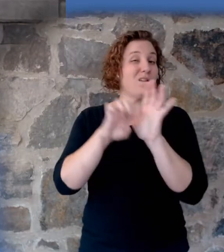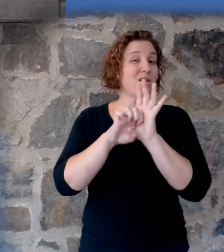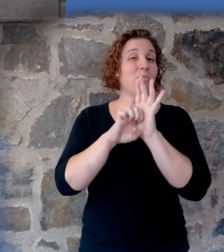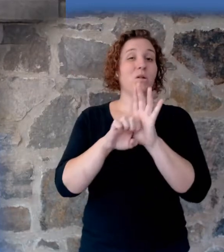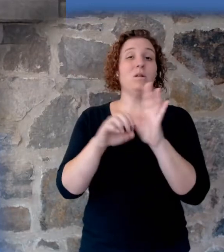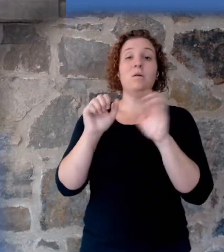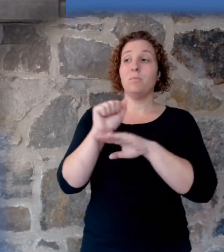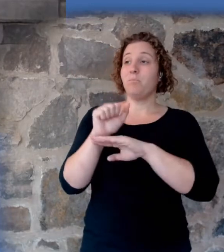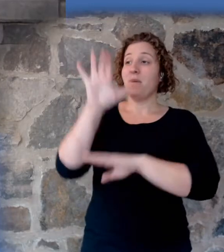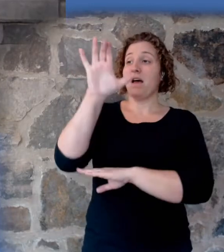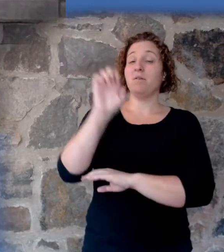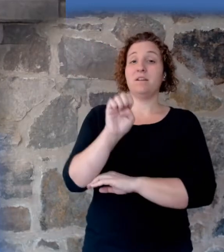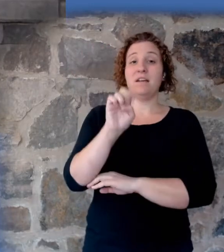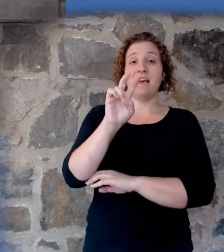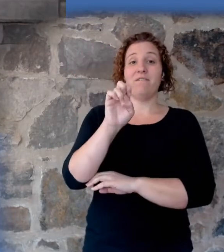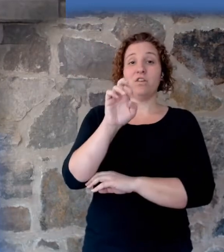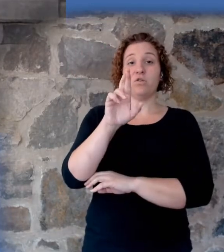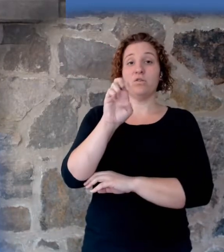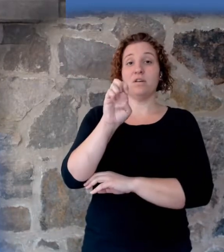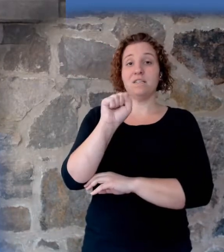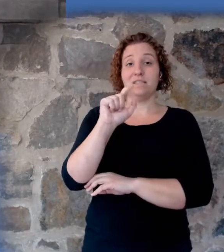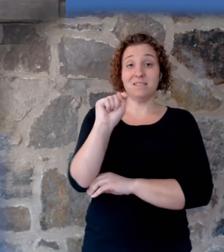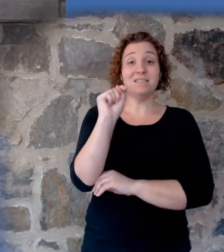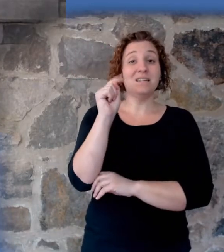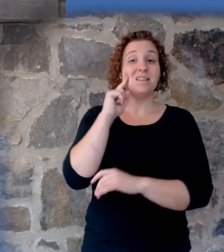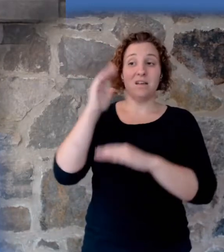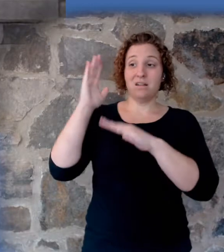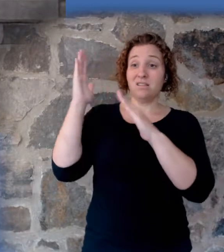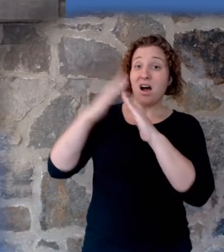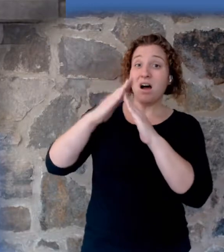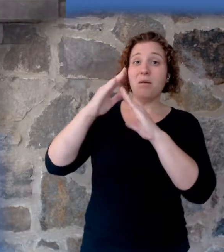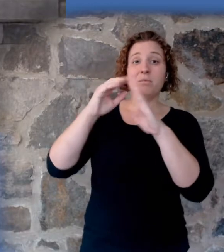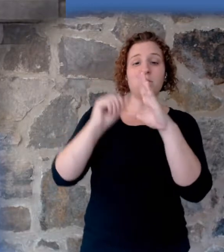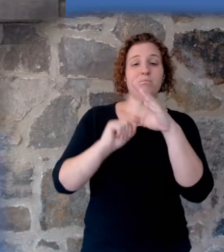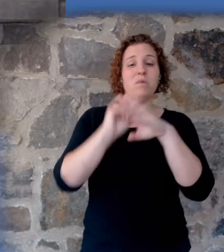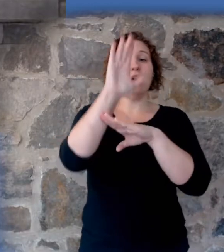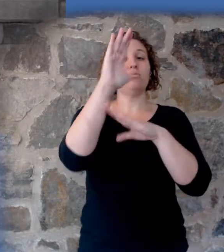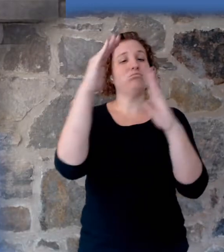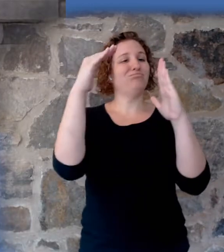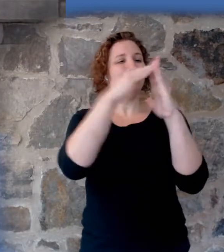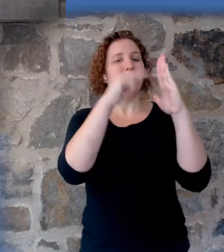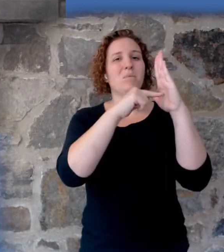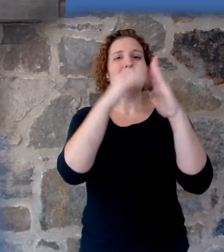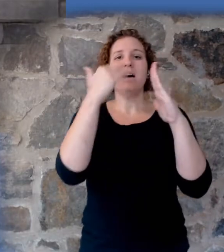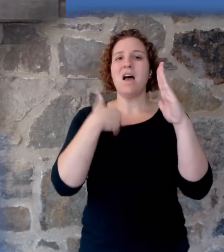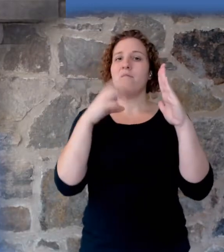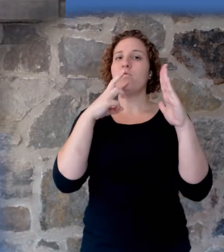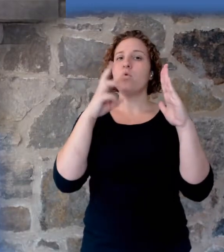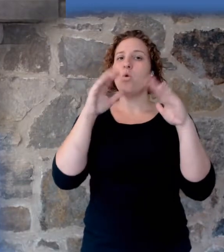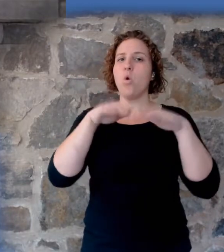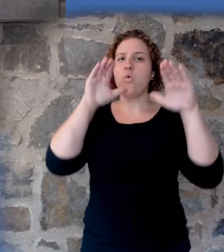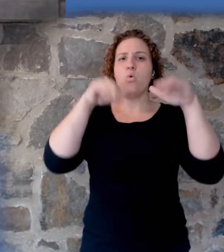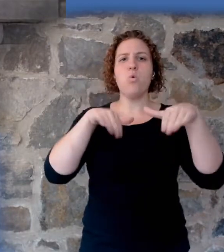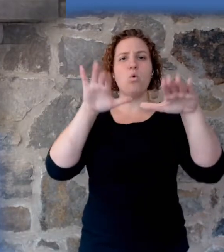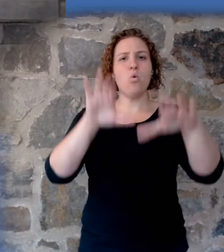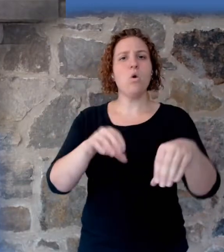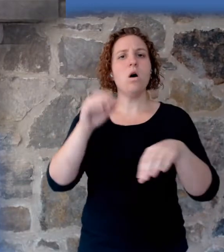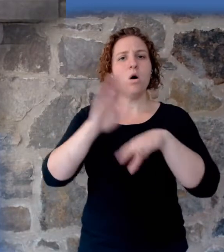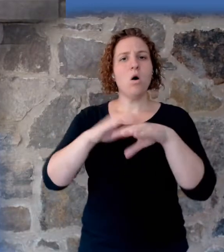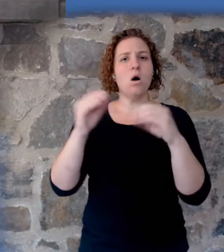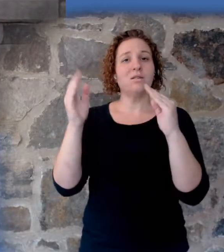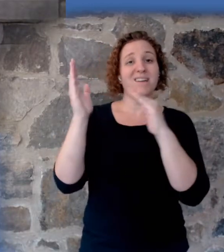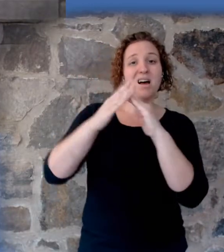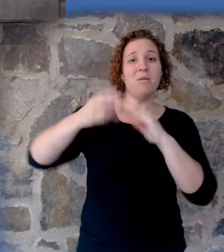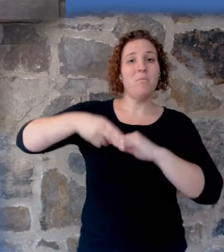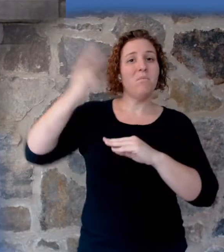of that mountain is covered in aquatic seashells and sea life. How in the world has the ocean been on top of Mount Everest, the highest one of highest mountains we know?